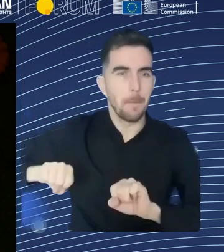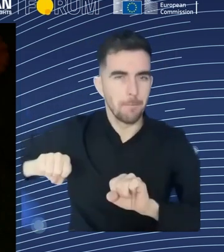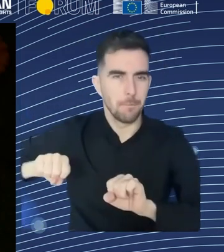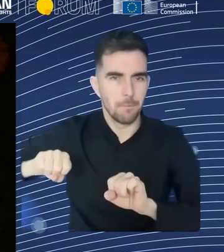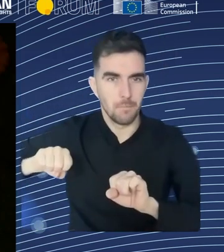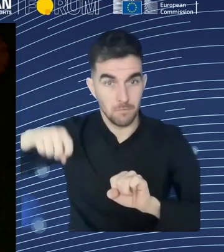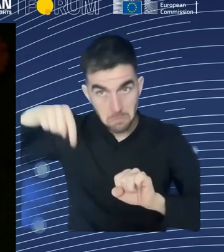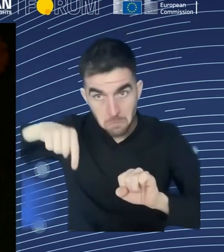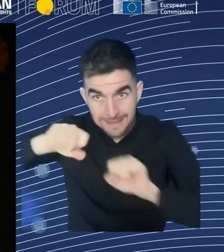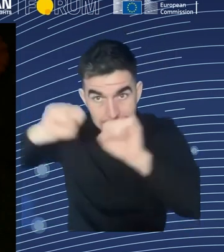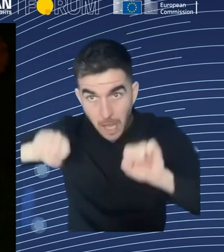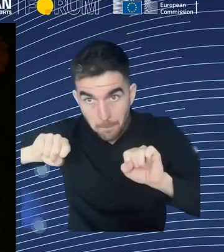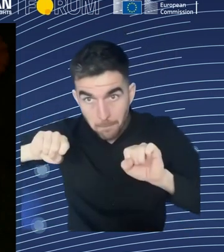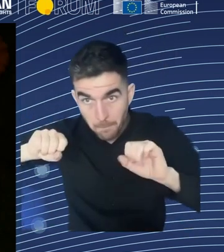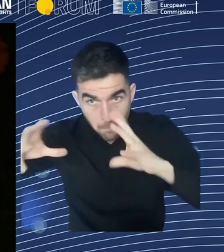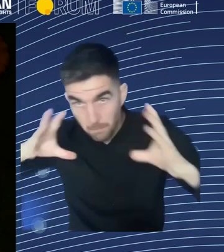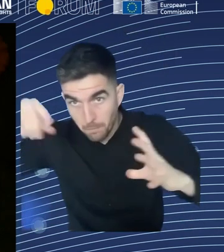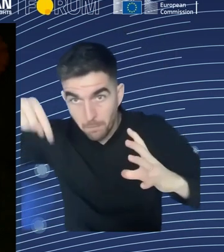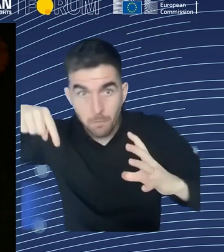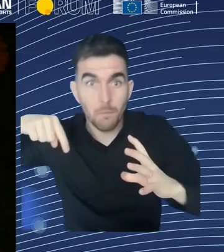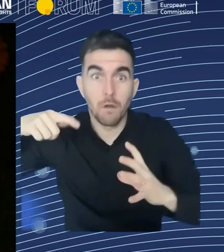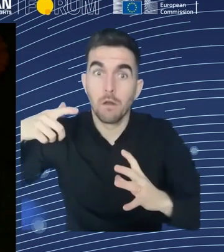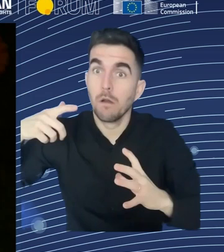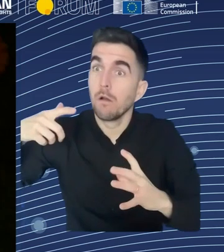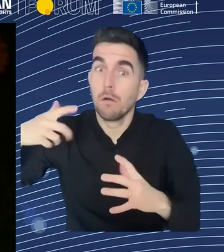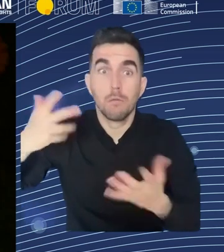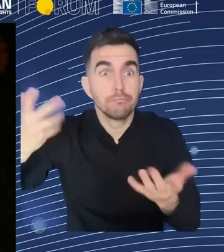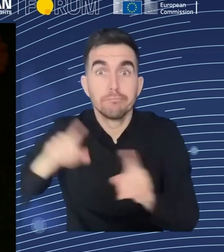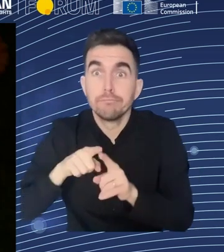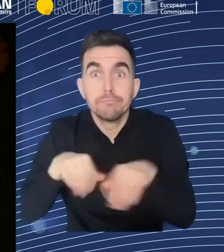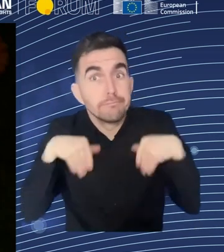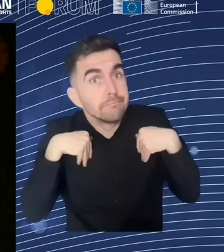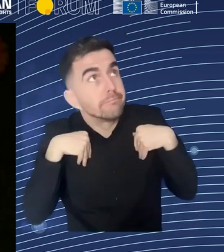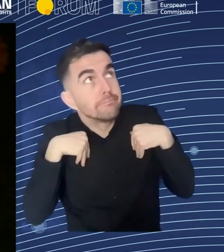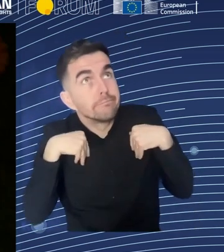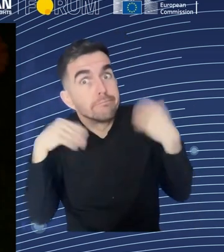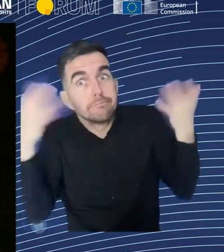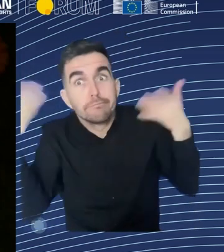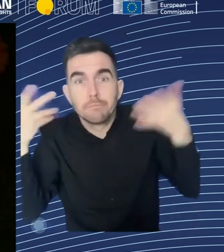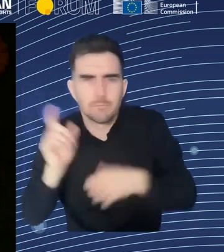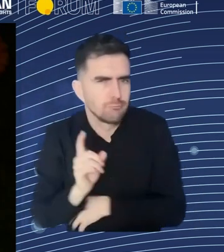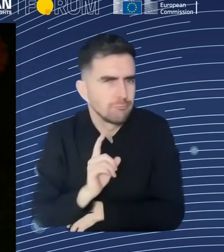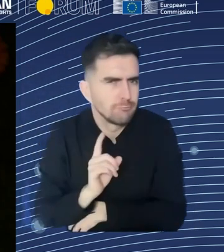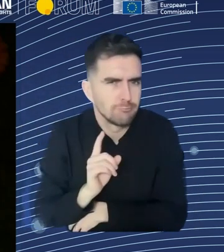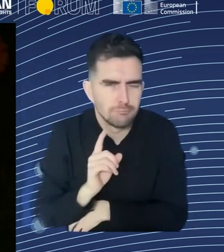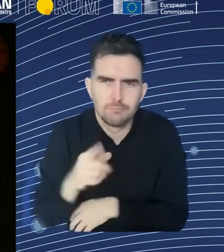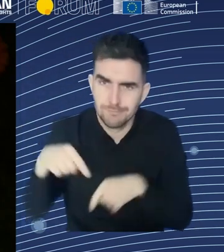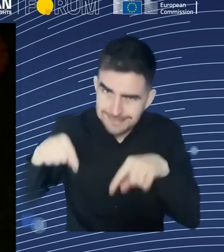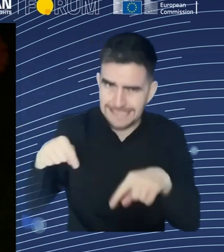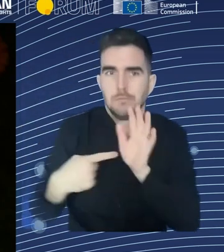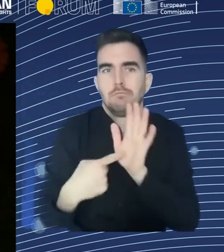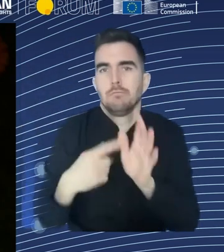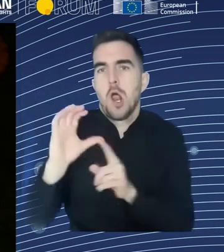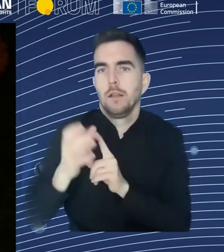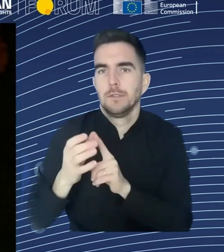making in the workplace will position itself in existing relationship, in existing culture, you know? So like,